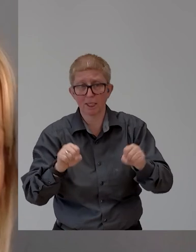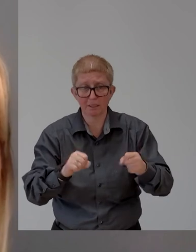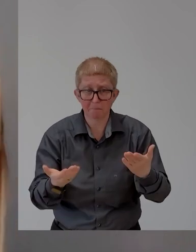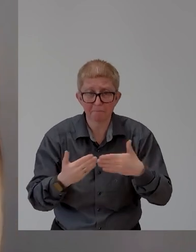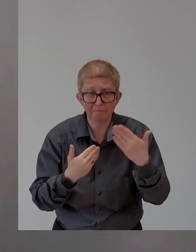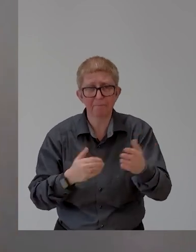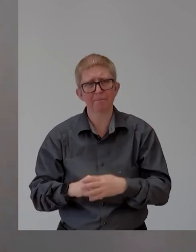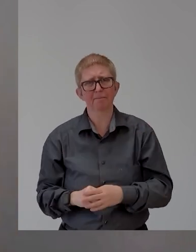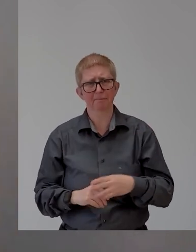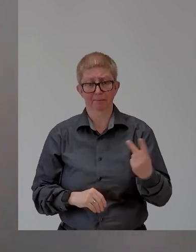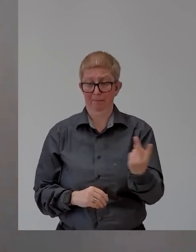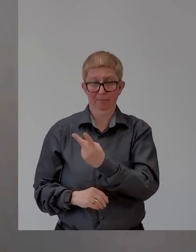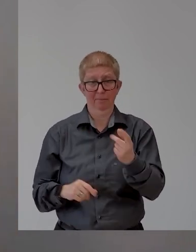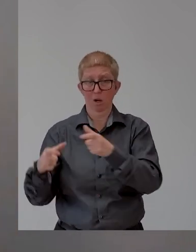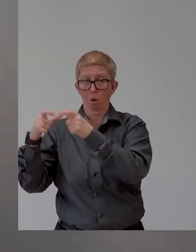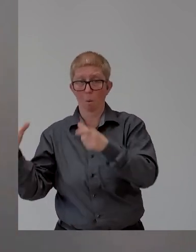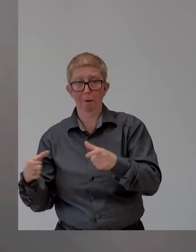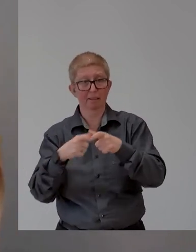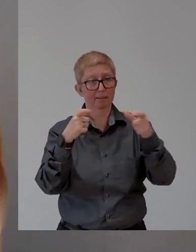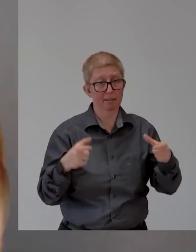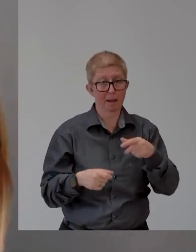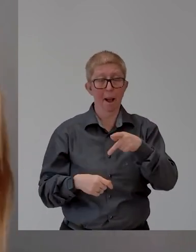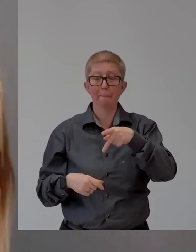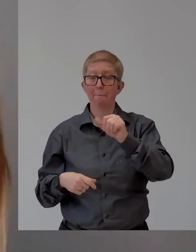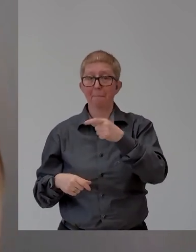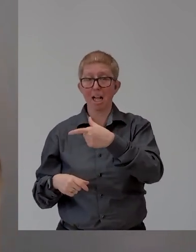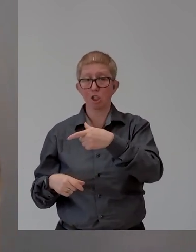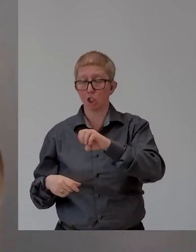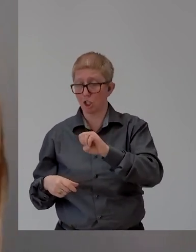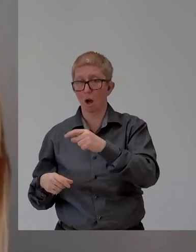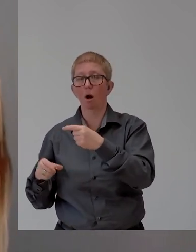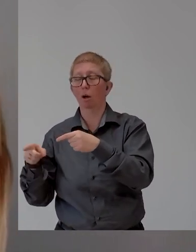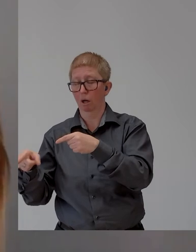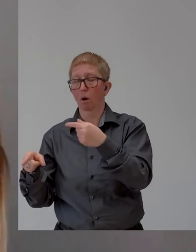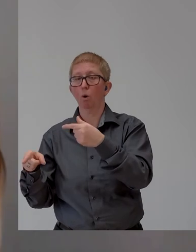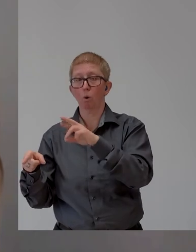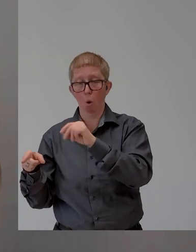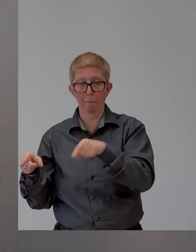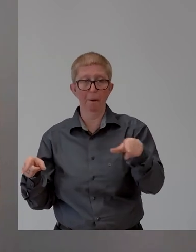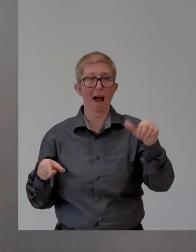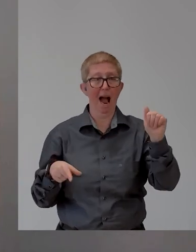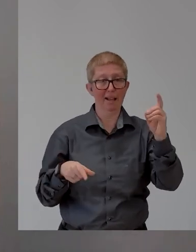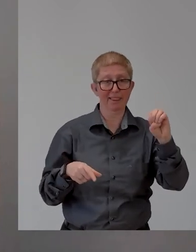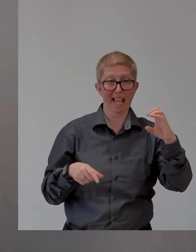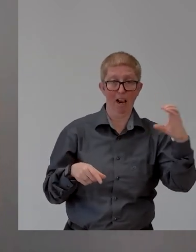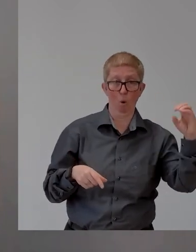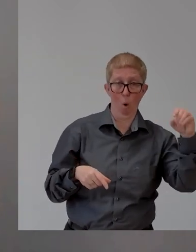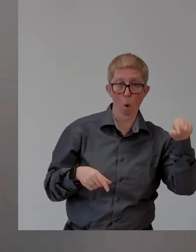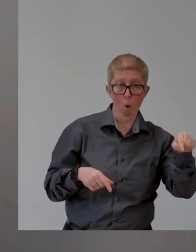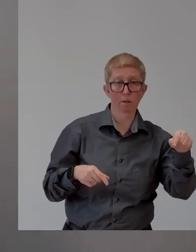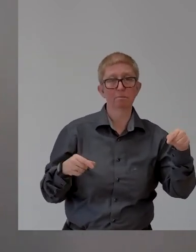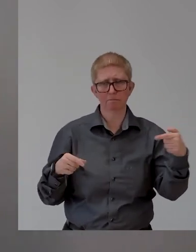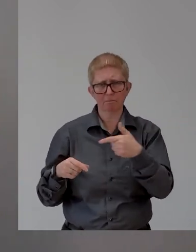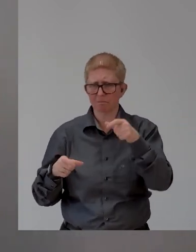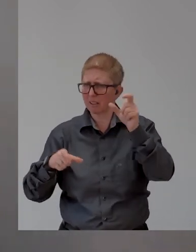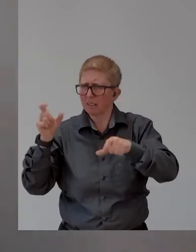in the field of recruitment. And since the theme is around employment, it is so